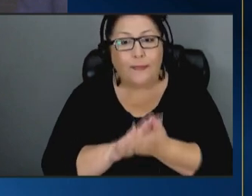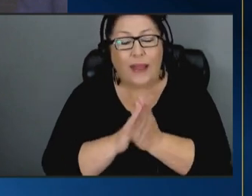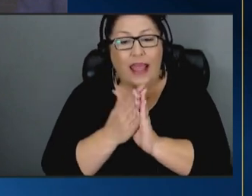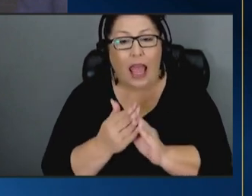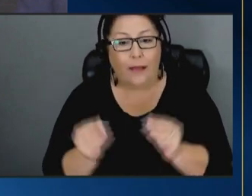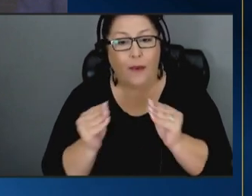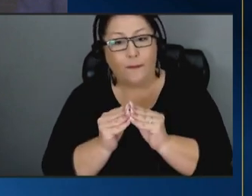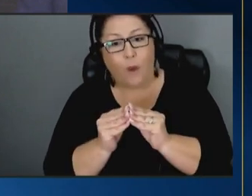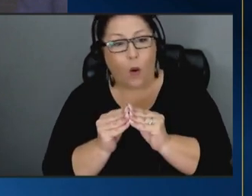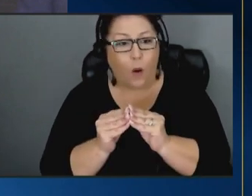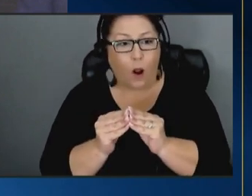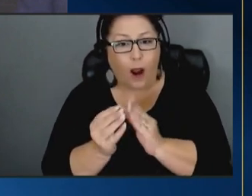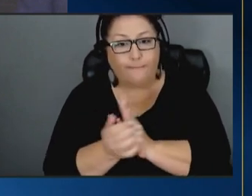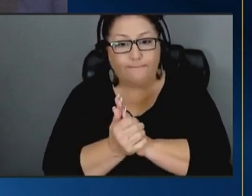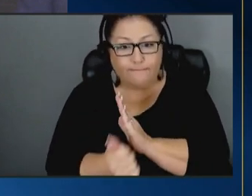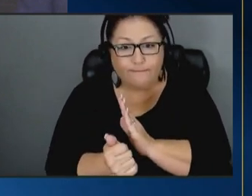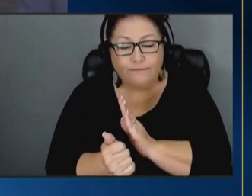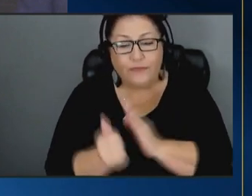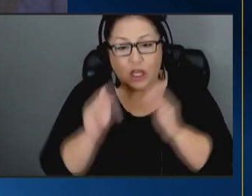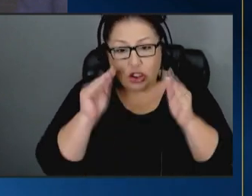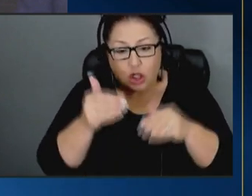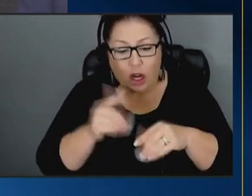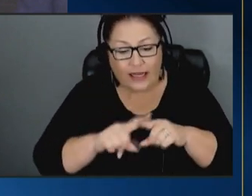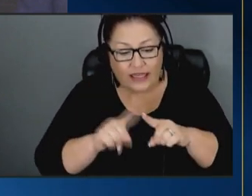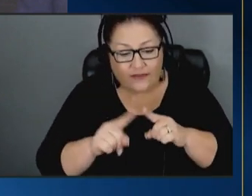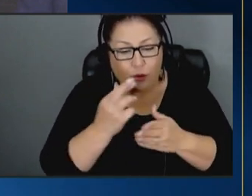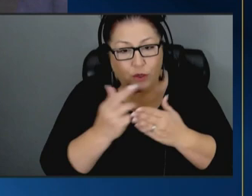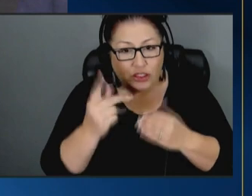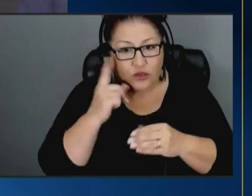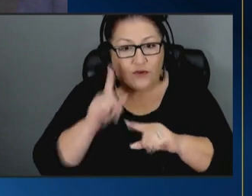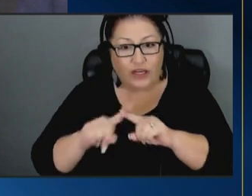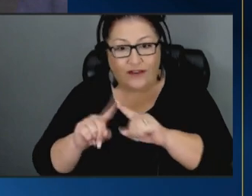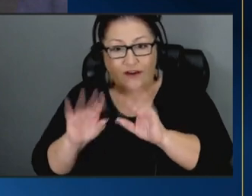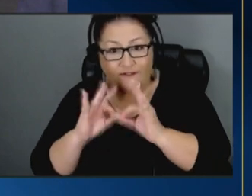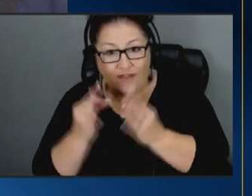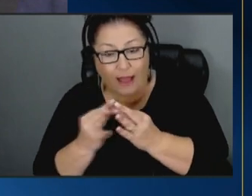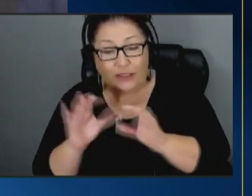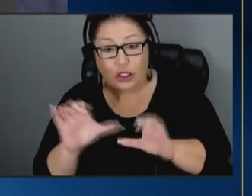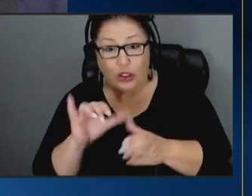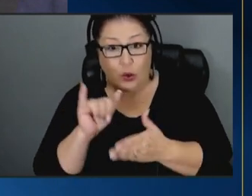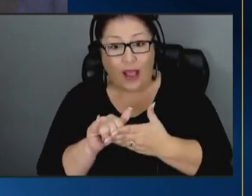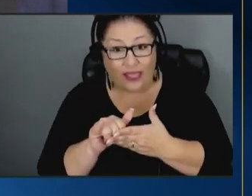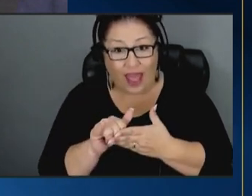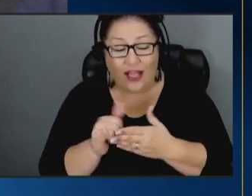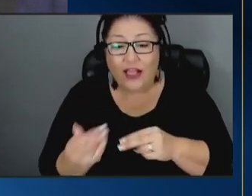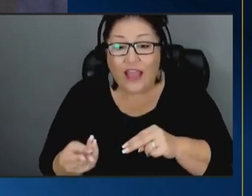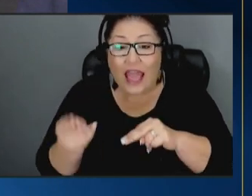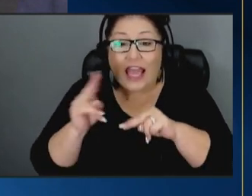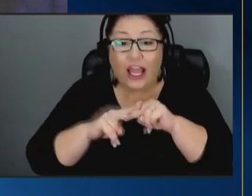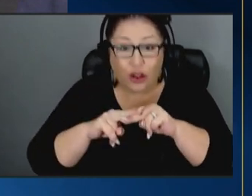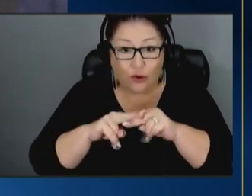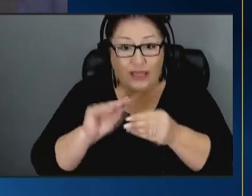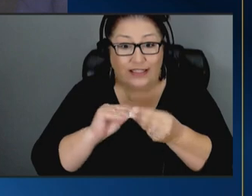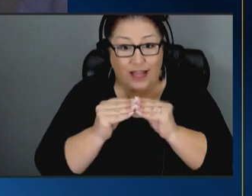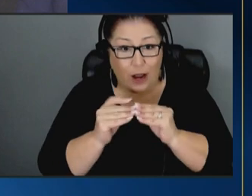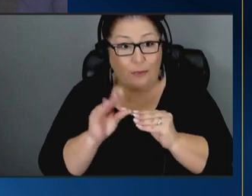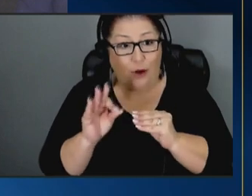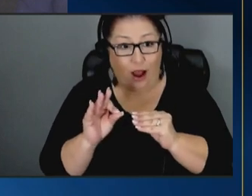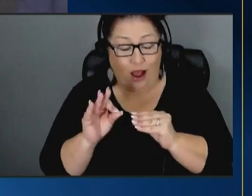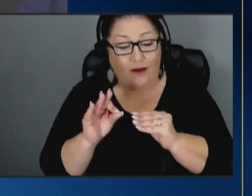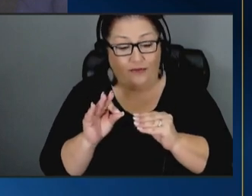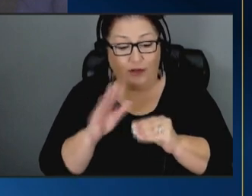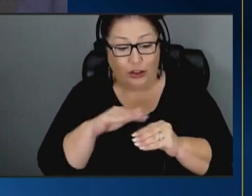in targeting different resources to different families and in doing that they increased the rate at which they were moving families to